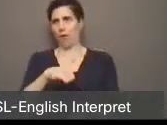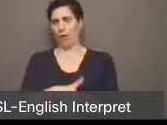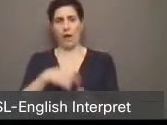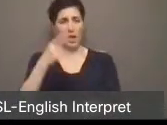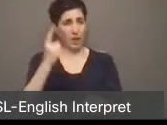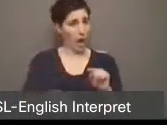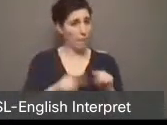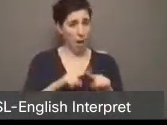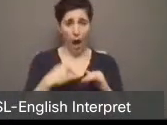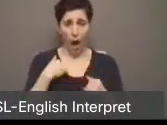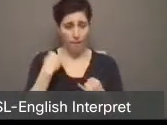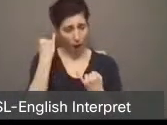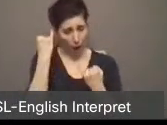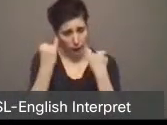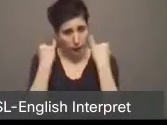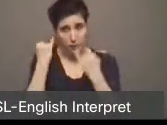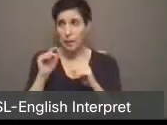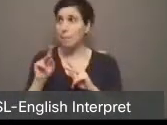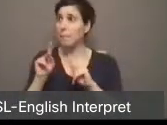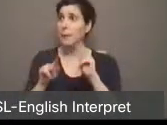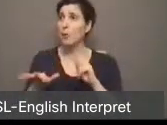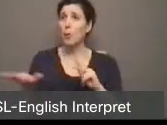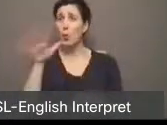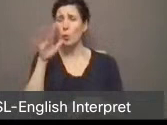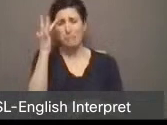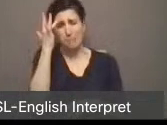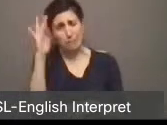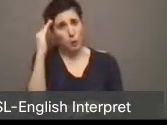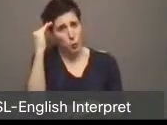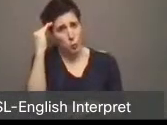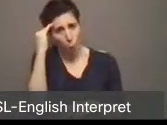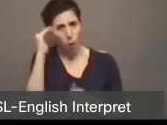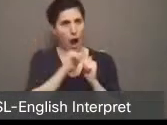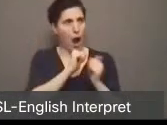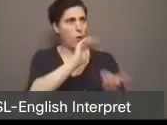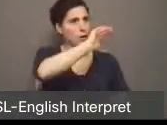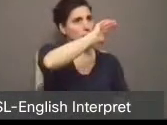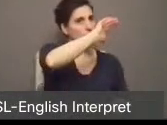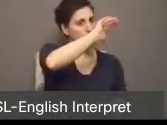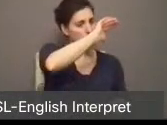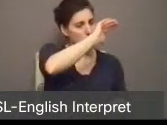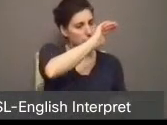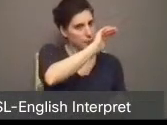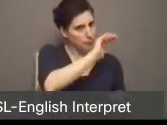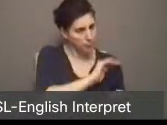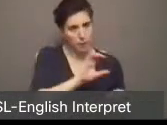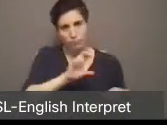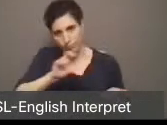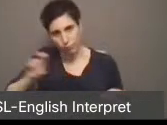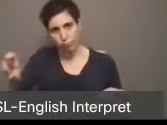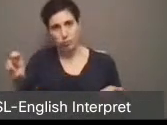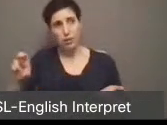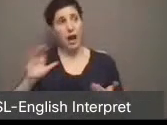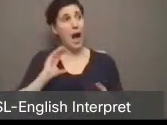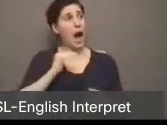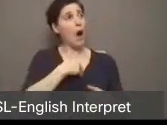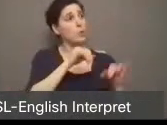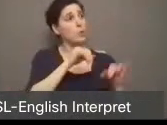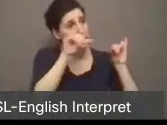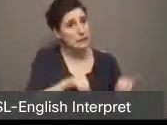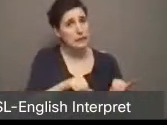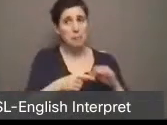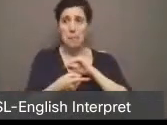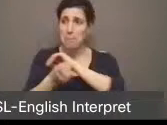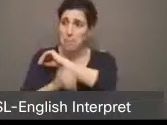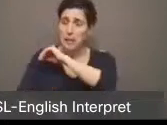wonderful, intelligent people who are doing the work, figuring out how to unwind this twisted system of policing and punishment that we've created and create an